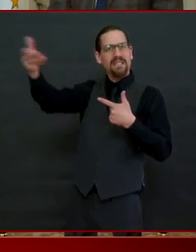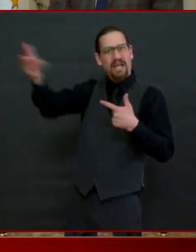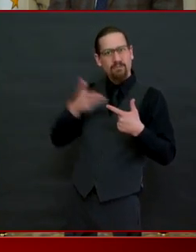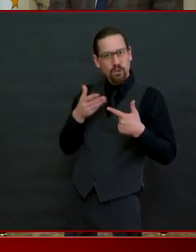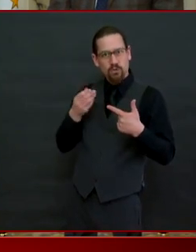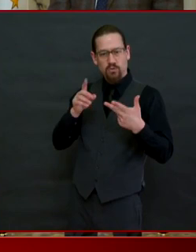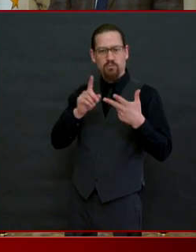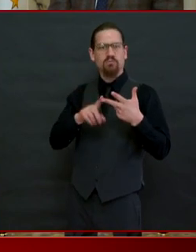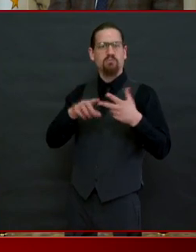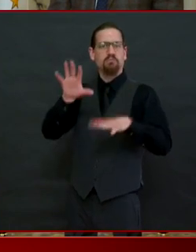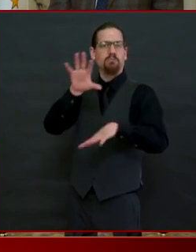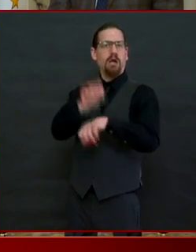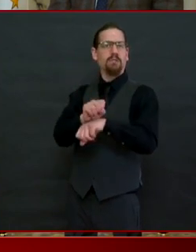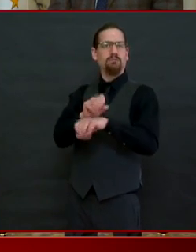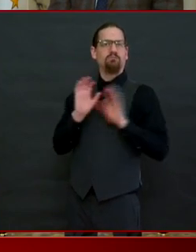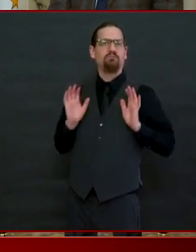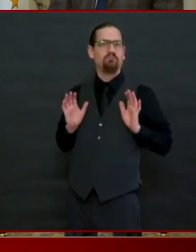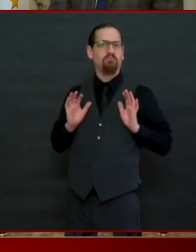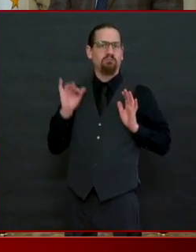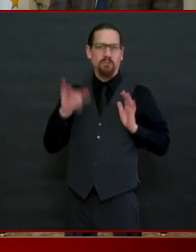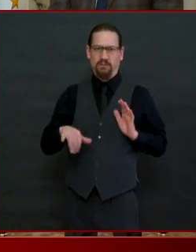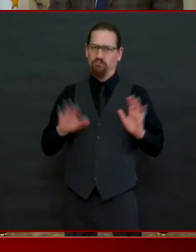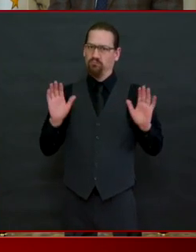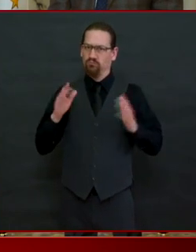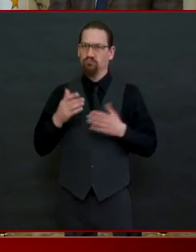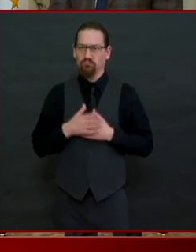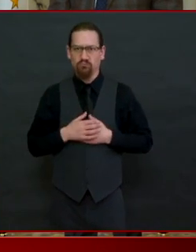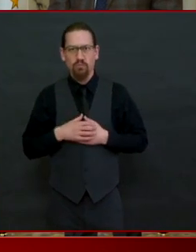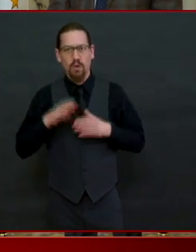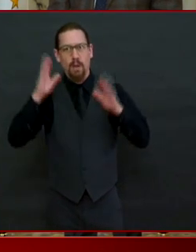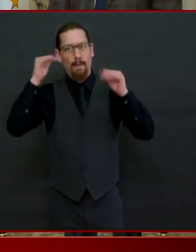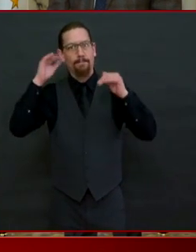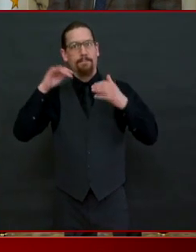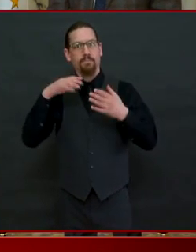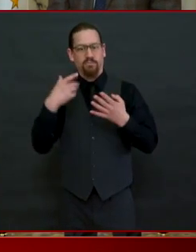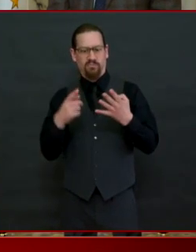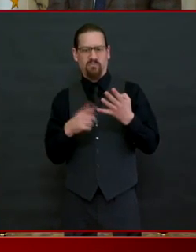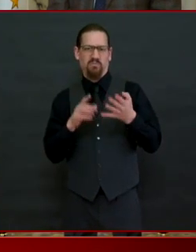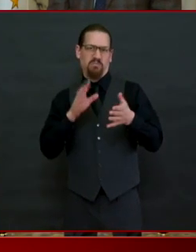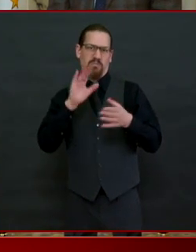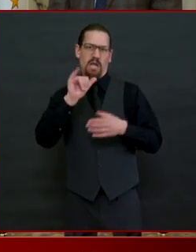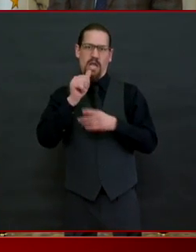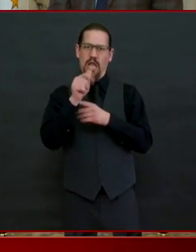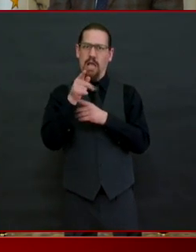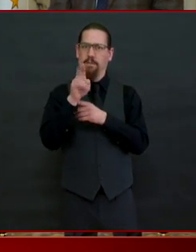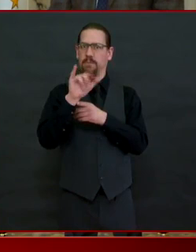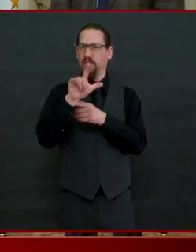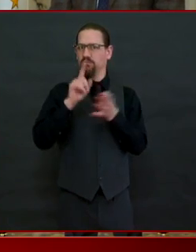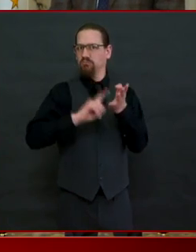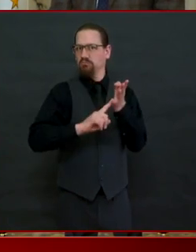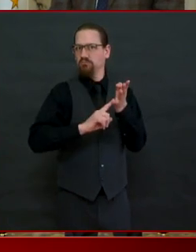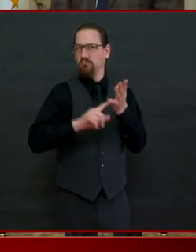hope by april 27th you can all be opening for business under a new set of regulations